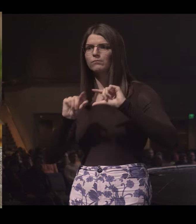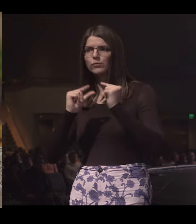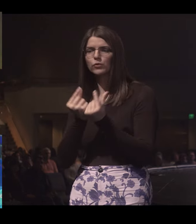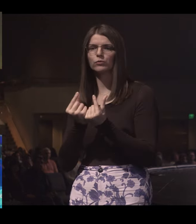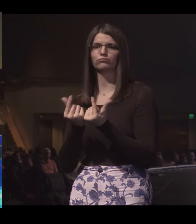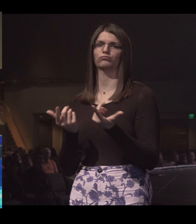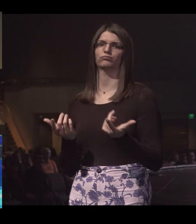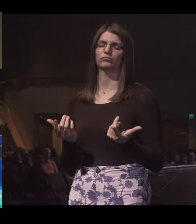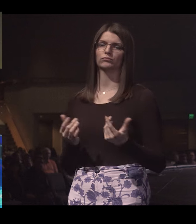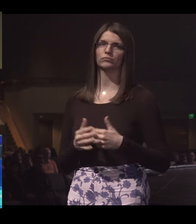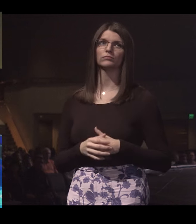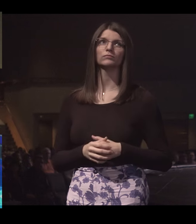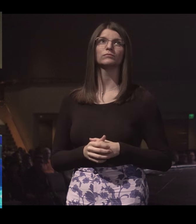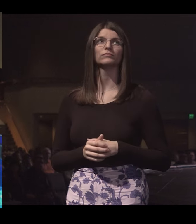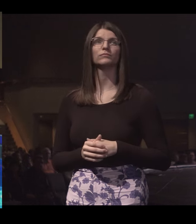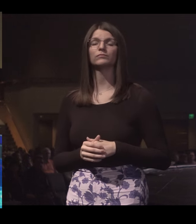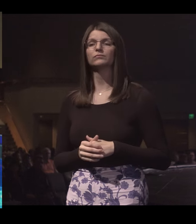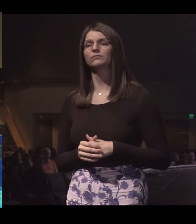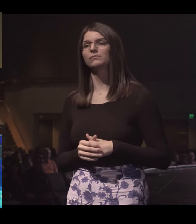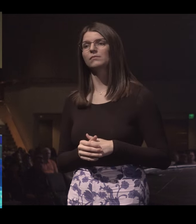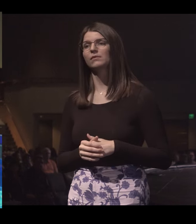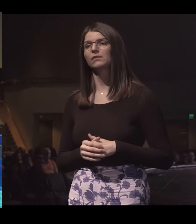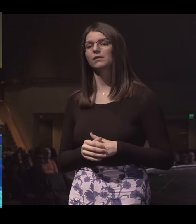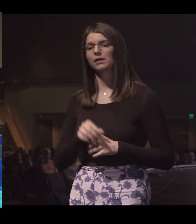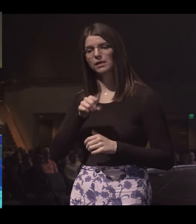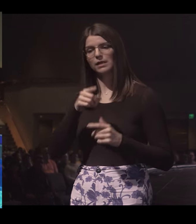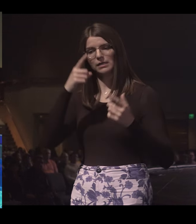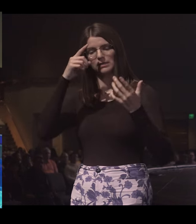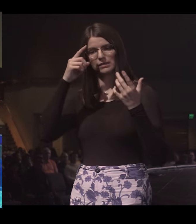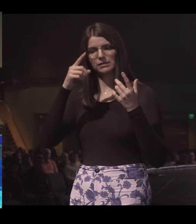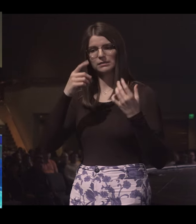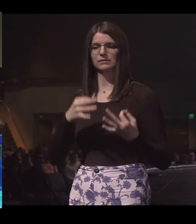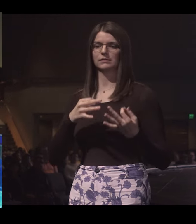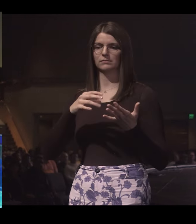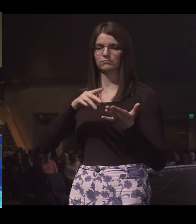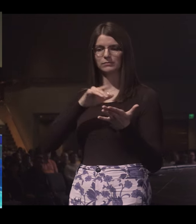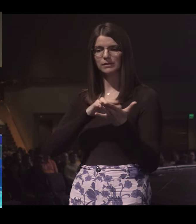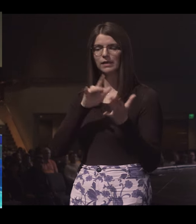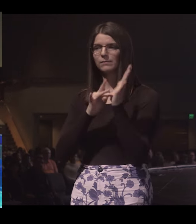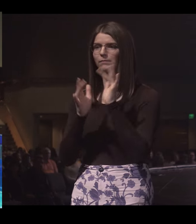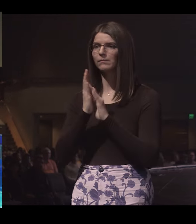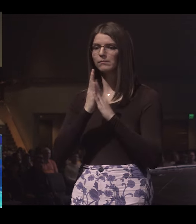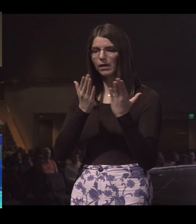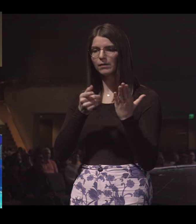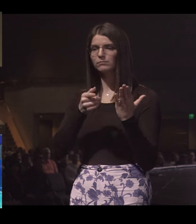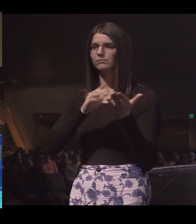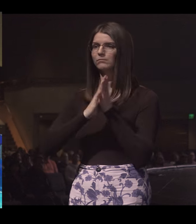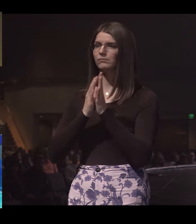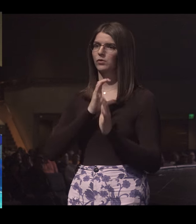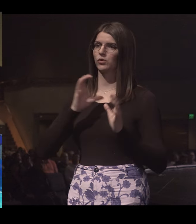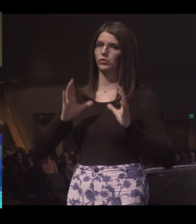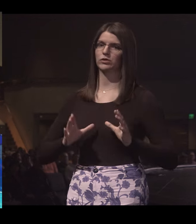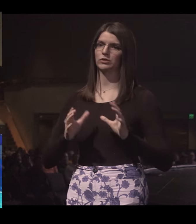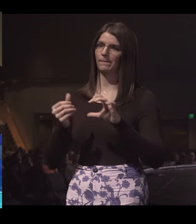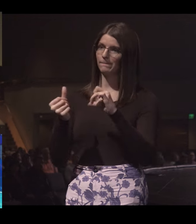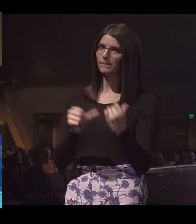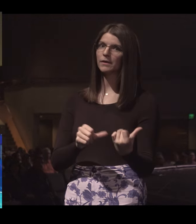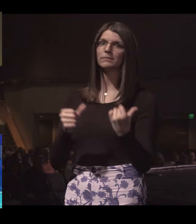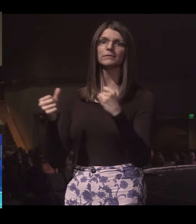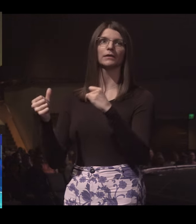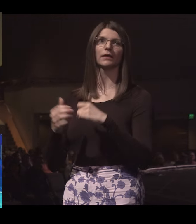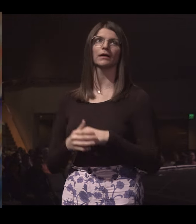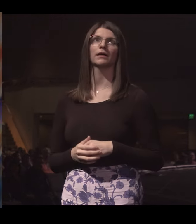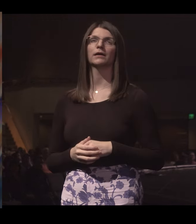the small group. And then he started studying the Bible, and he became a Christian, was baptized.